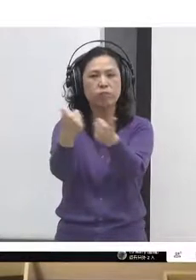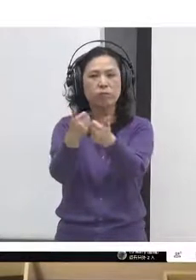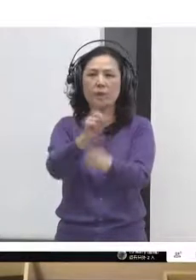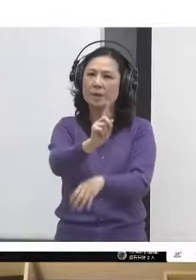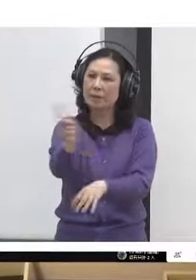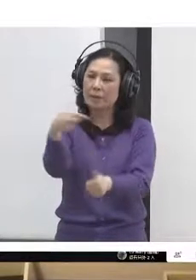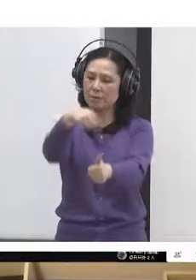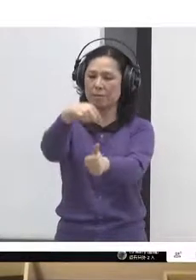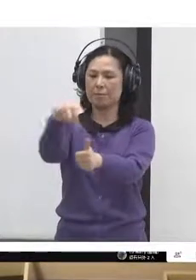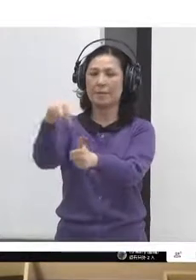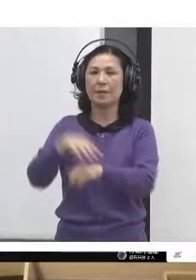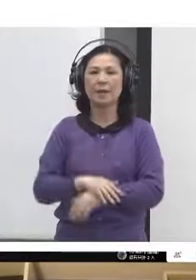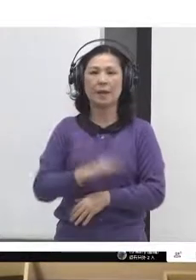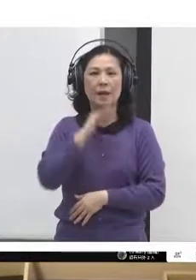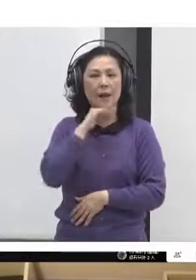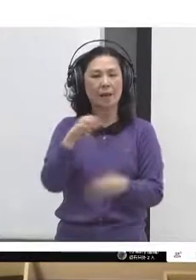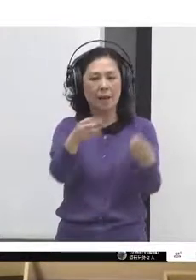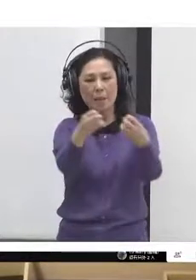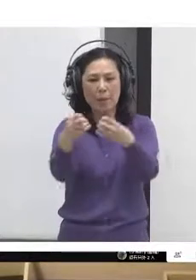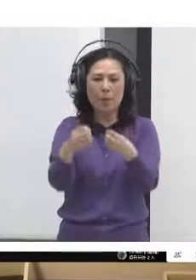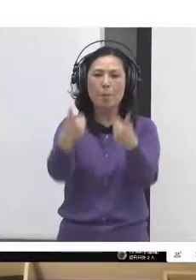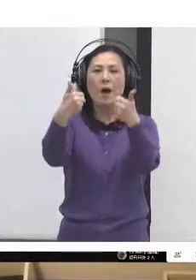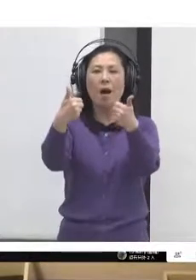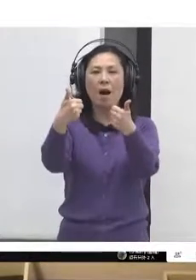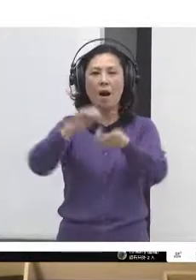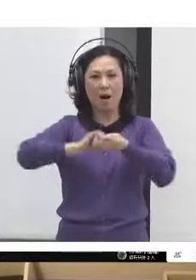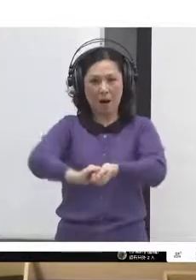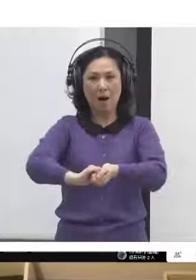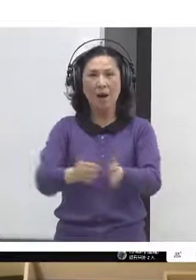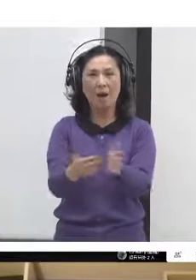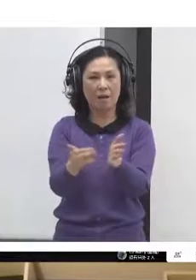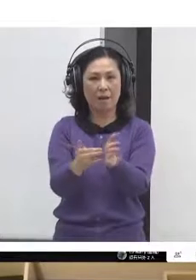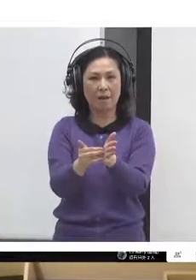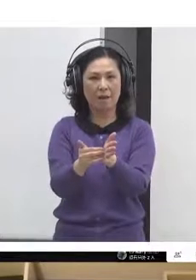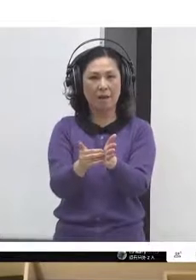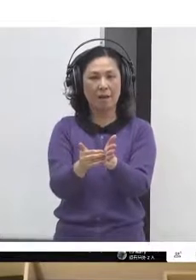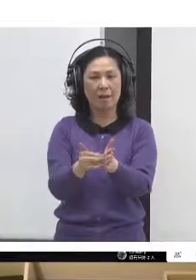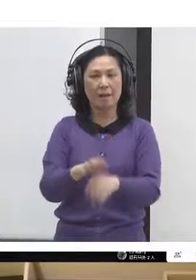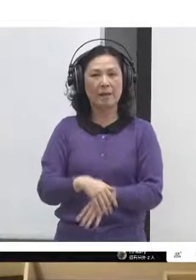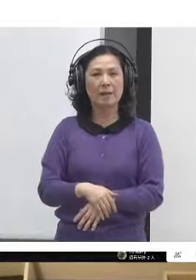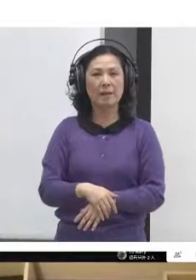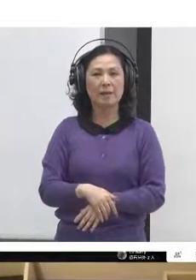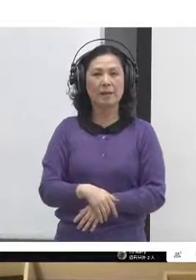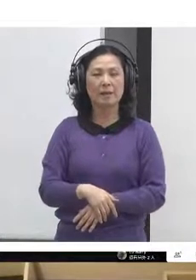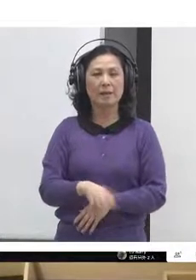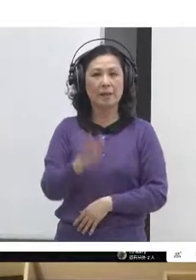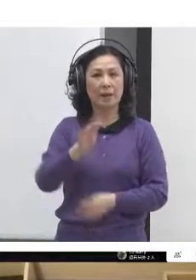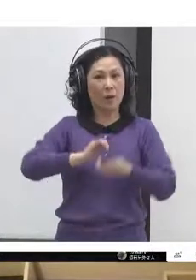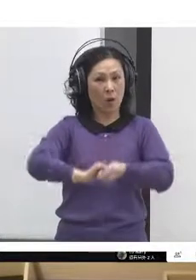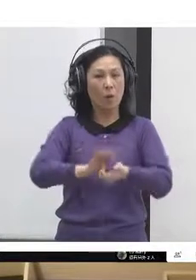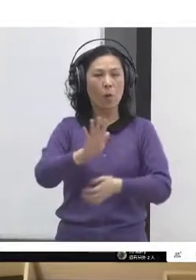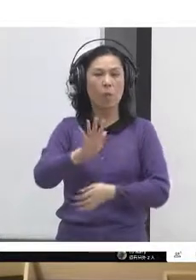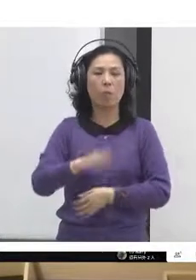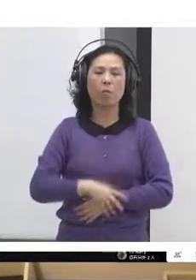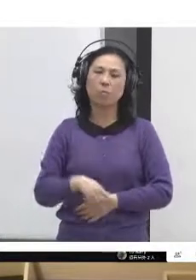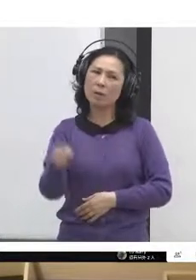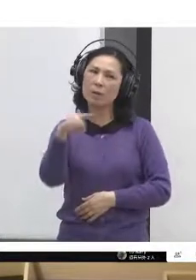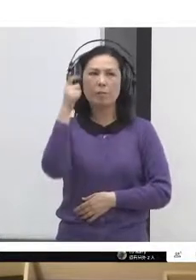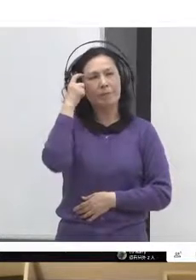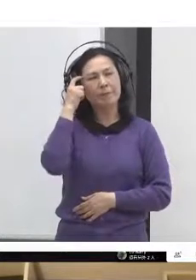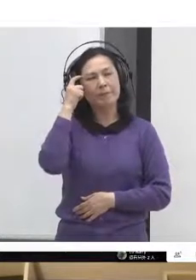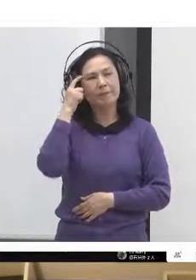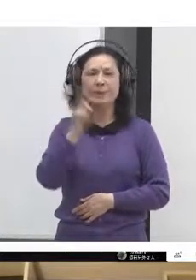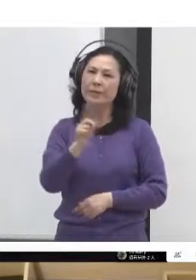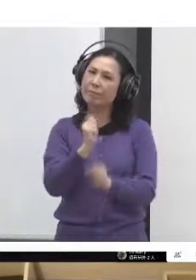they'll want to do something about it to implement that. And that might not necessarily be done at the official level. So people then organize